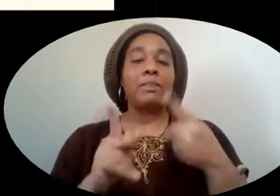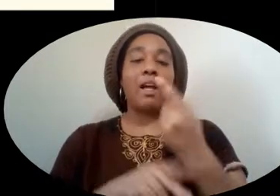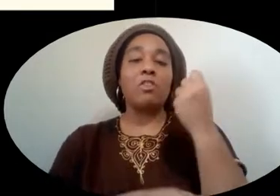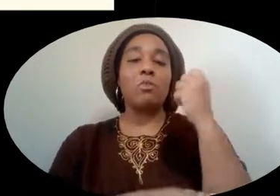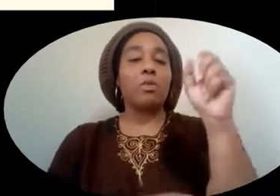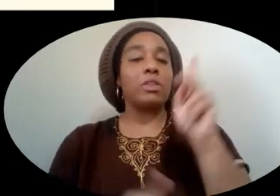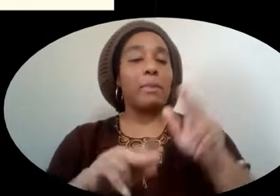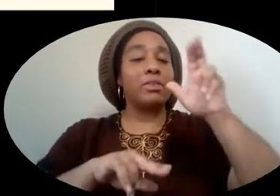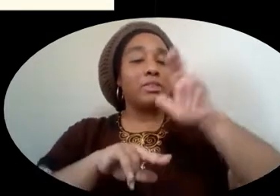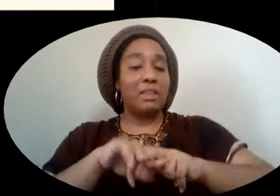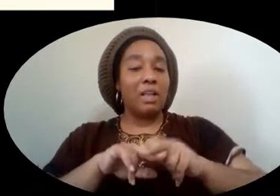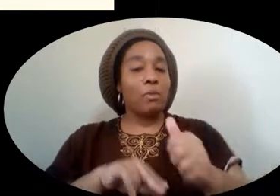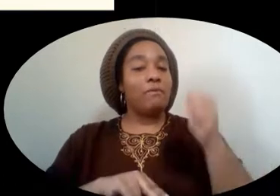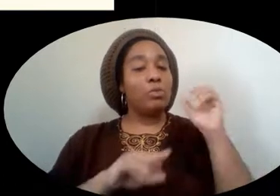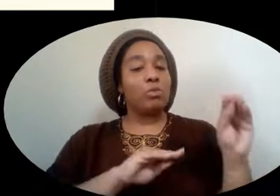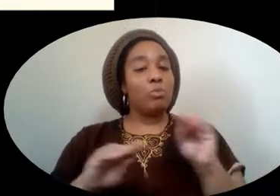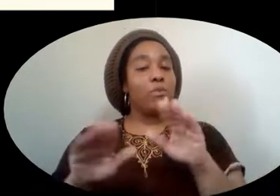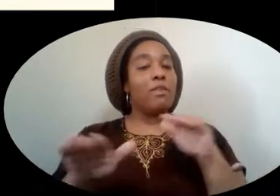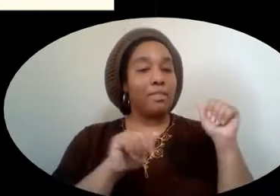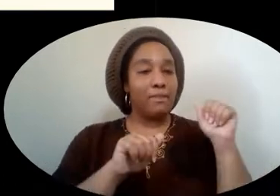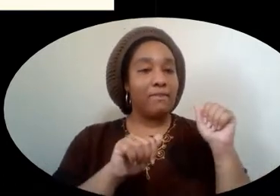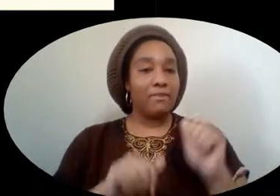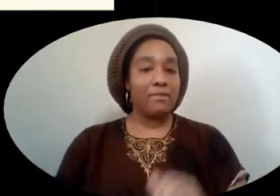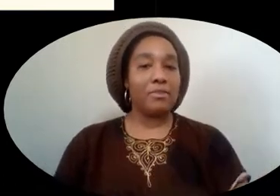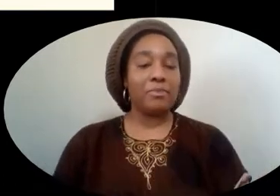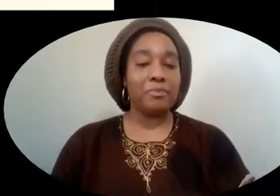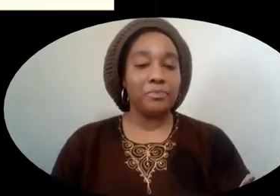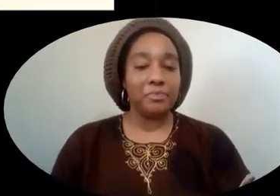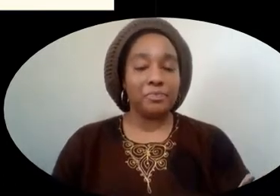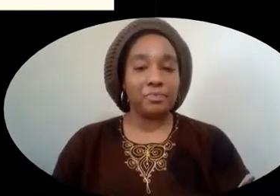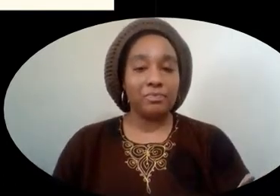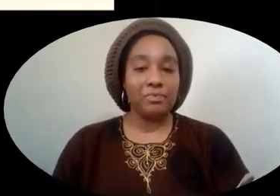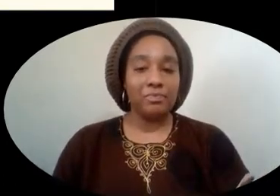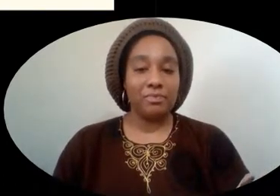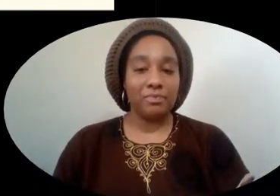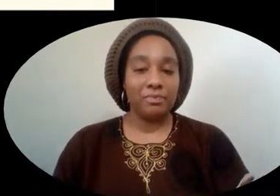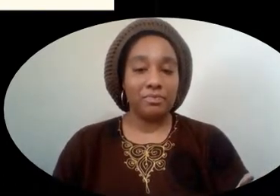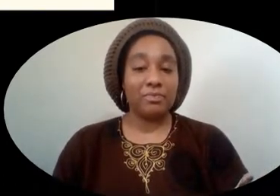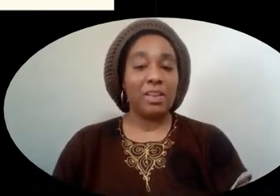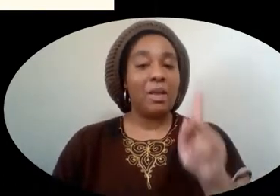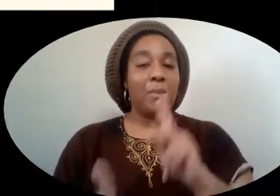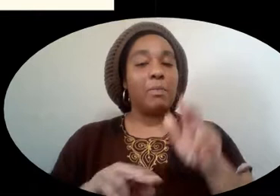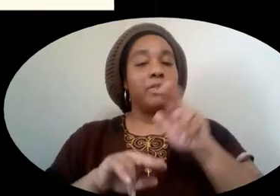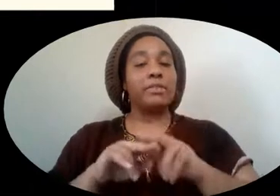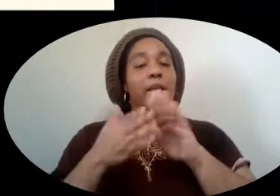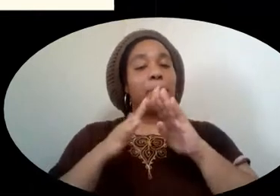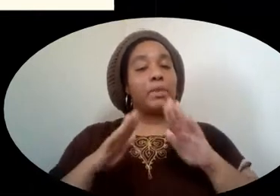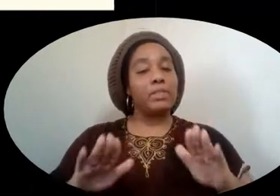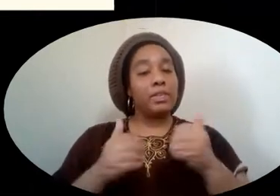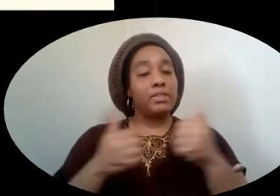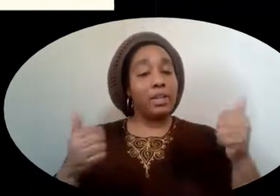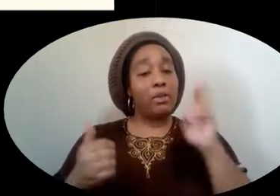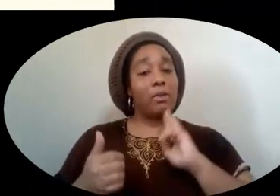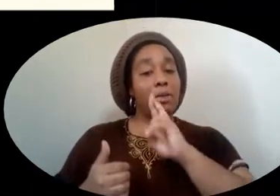is a kind of protest where people sit and refuse to move or leave. People sat peacefully in